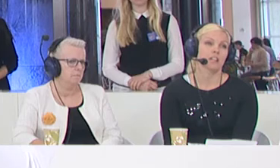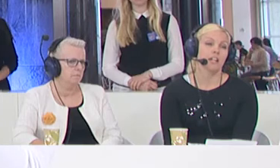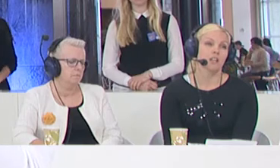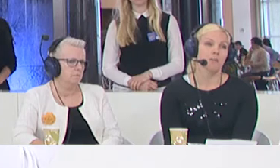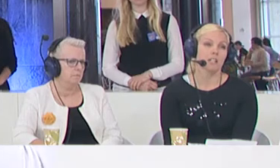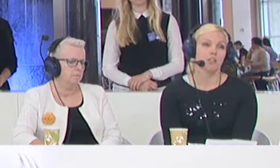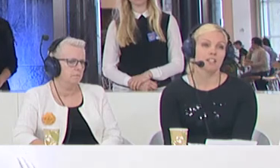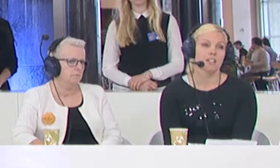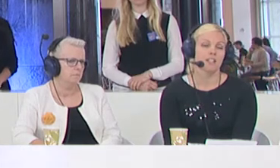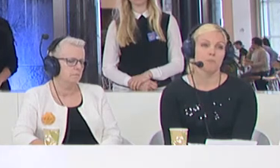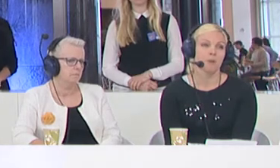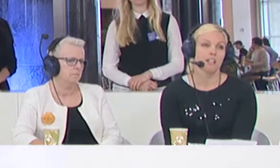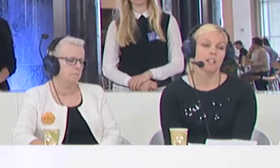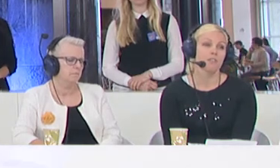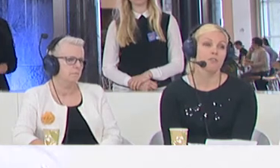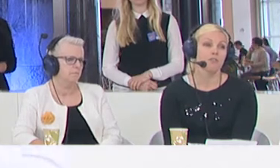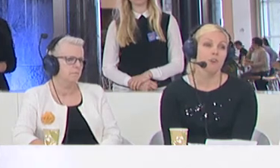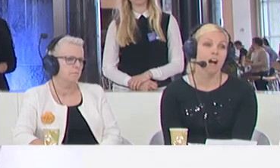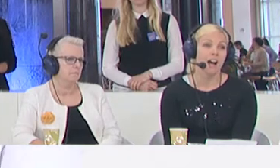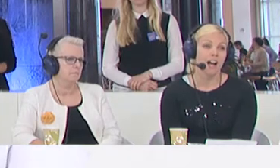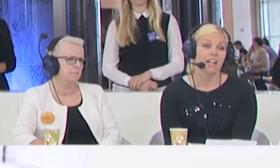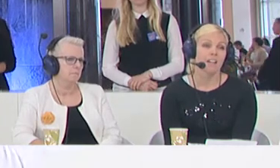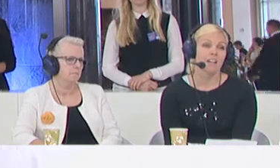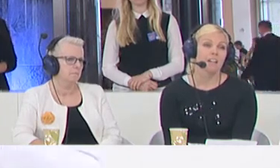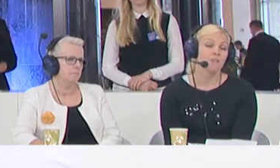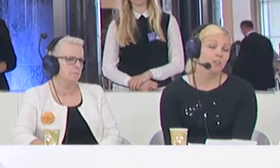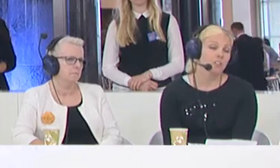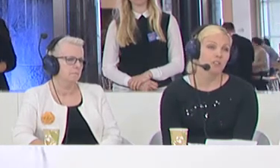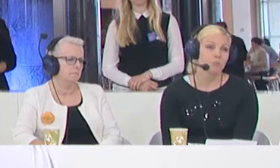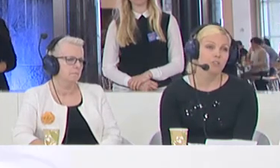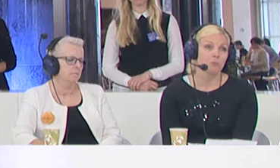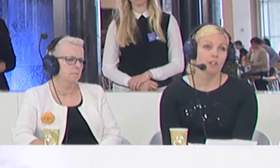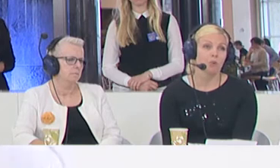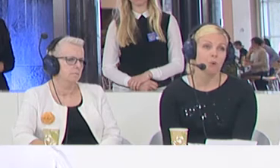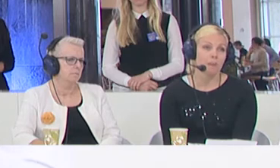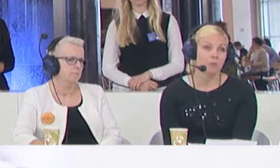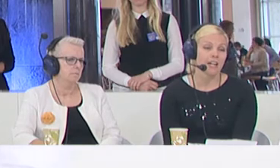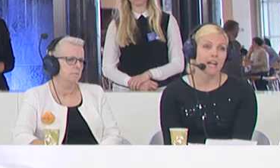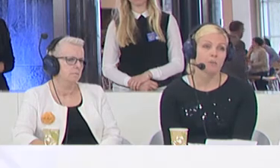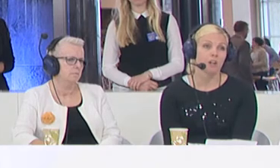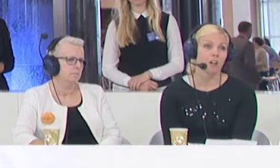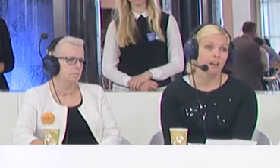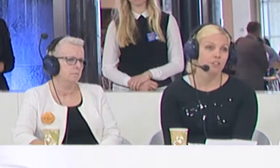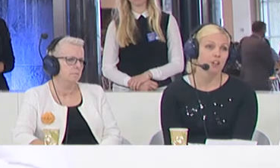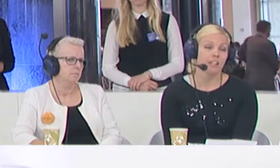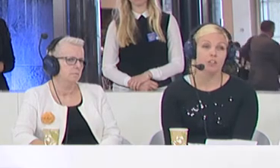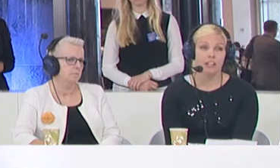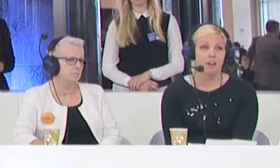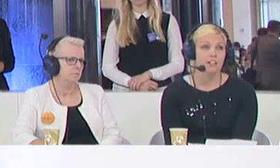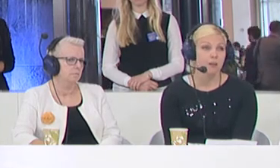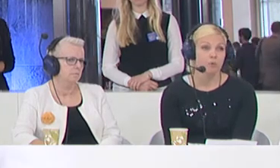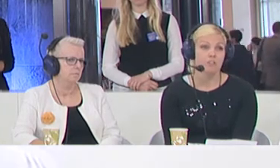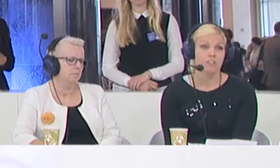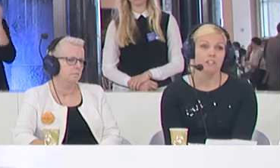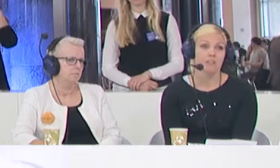economic immigrants at this point is so high. Of course, in Europe, we do want to cooperate, and we all have to try agree